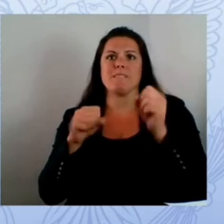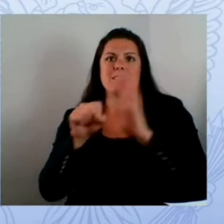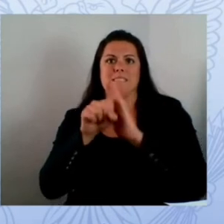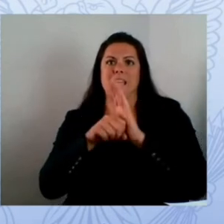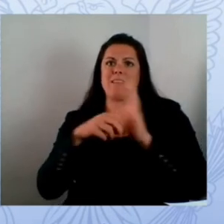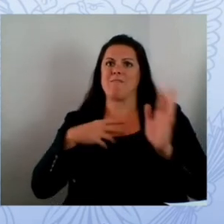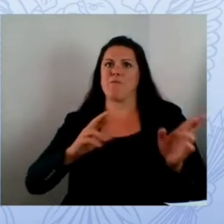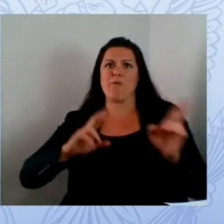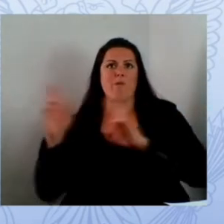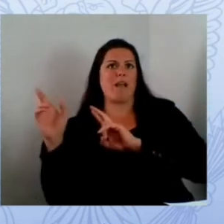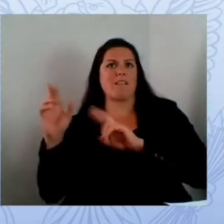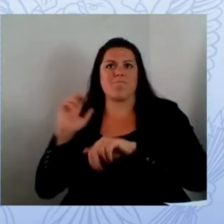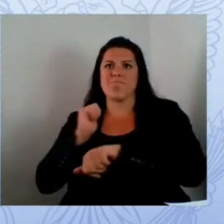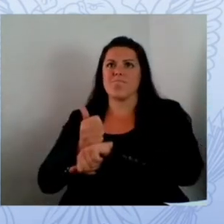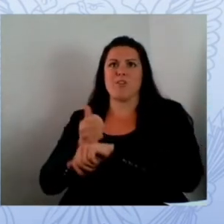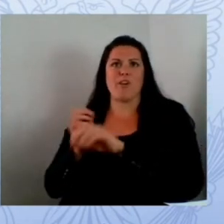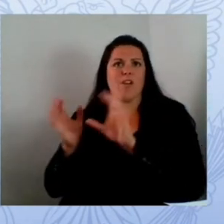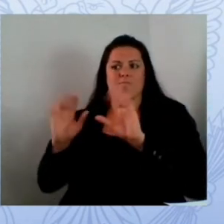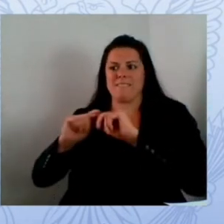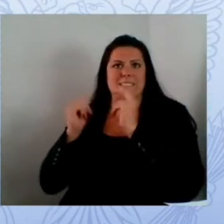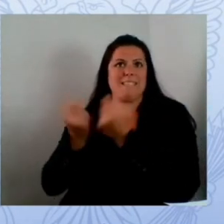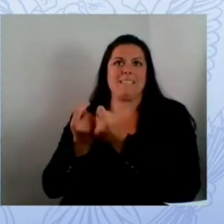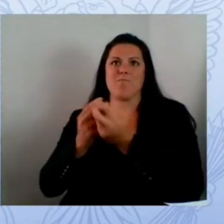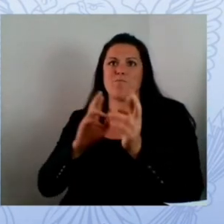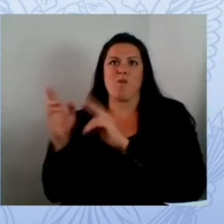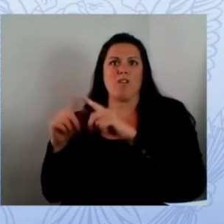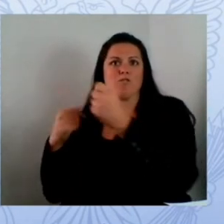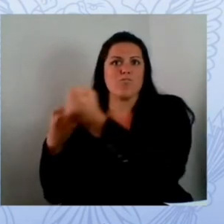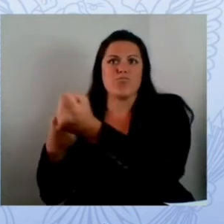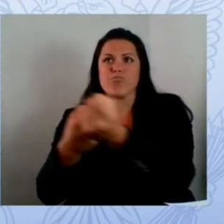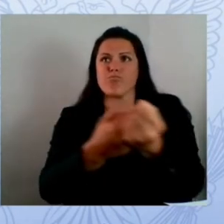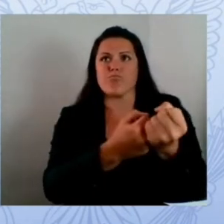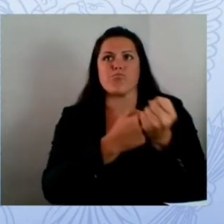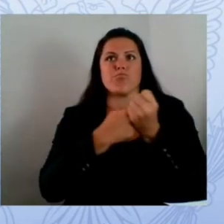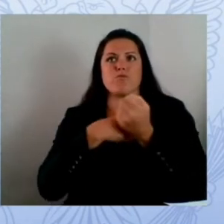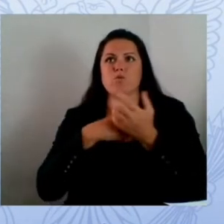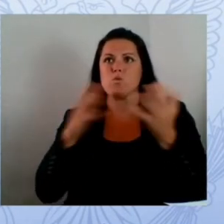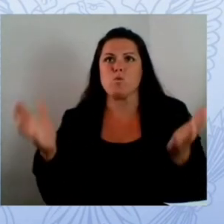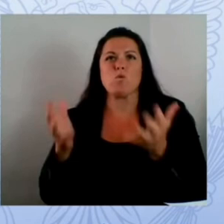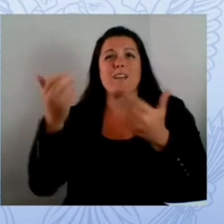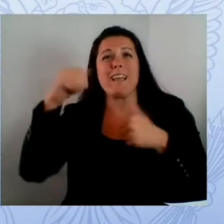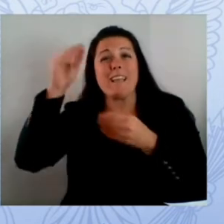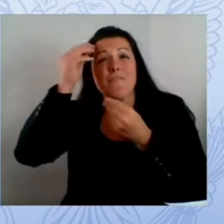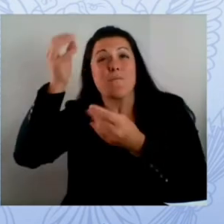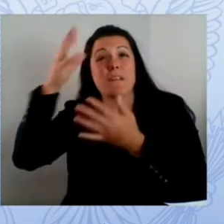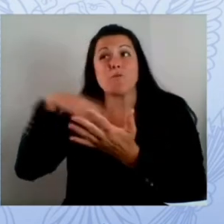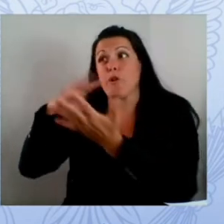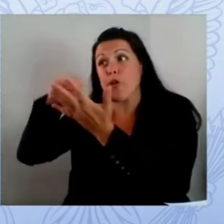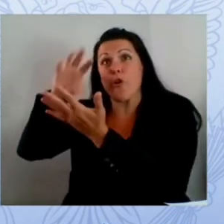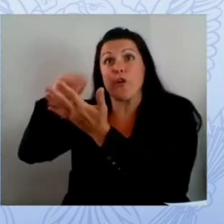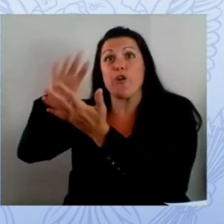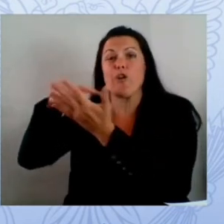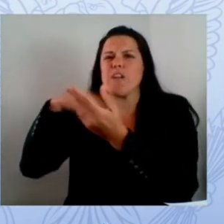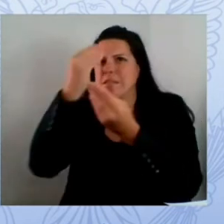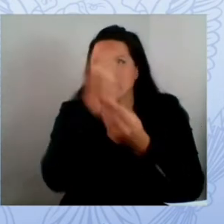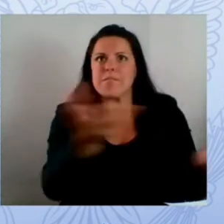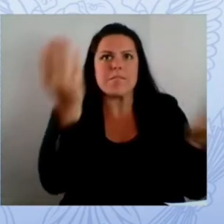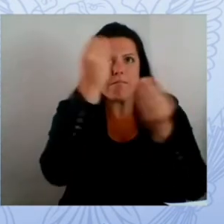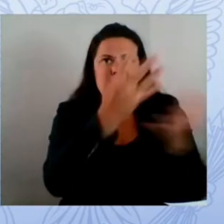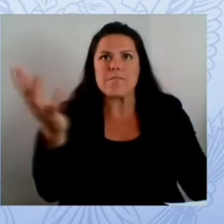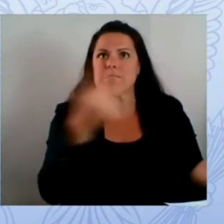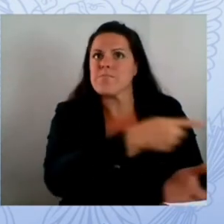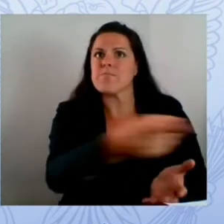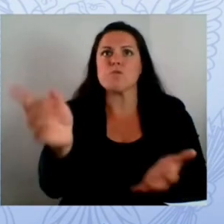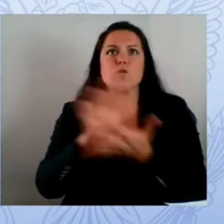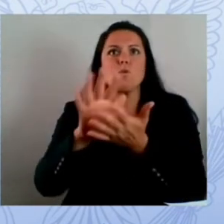because we found that when we do have an incident is coming from third parties so a key component to that has been training